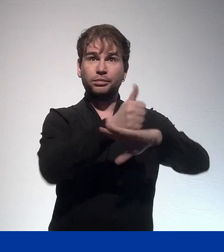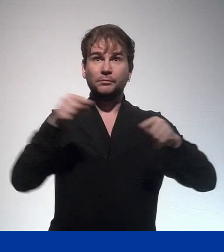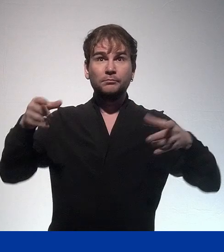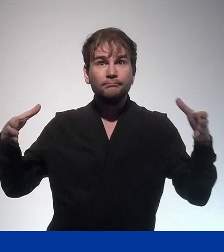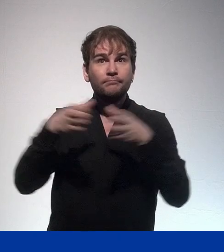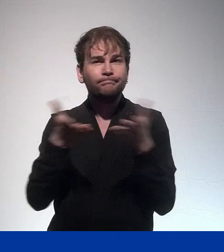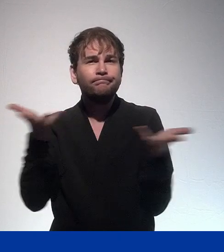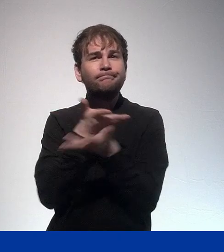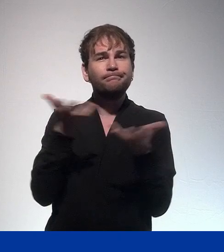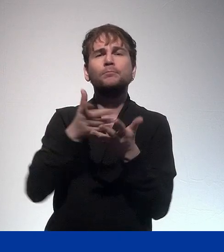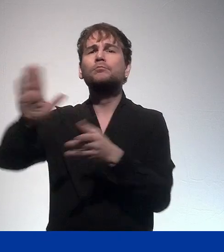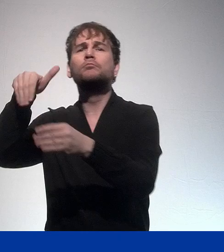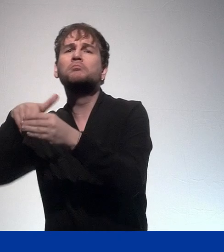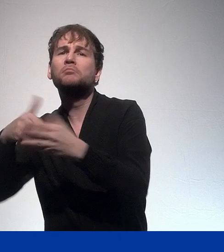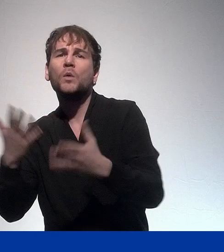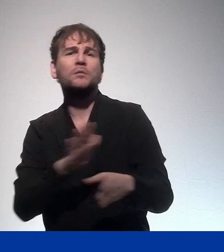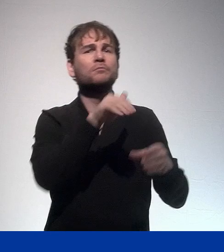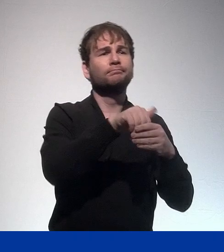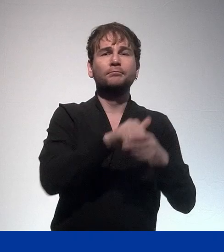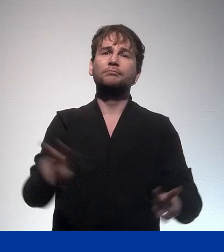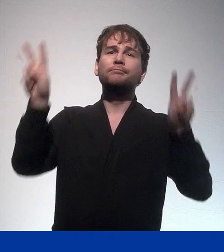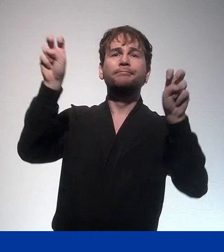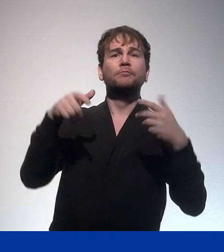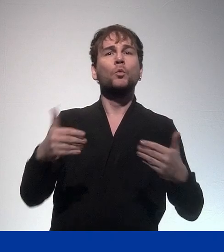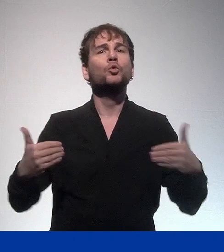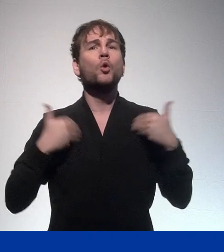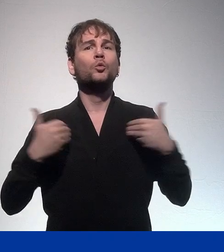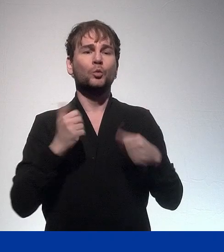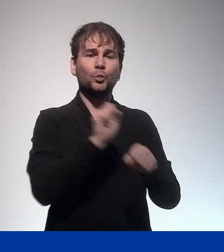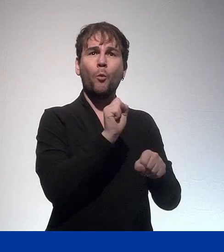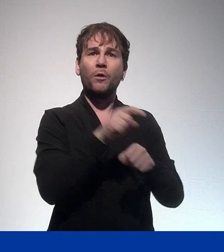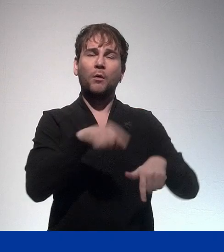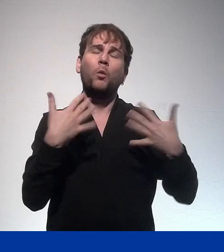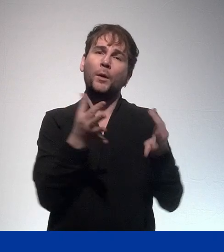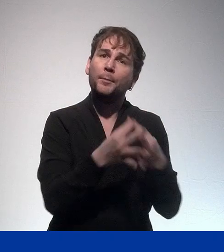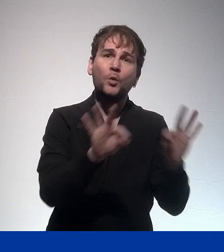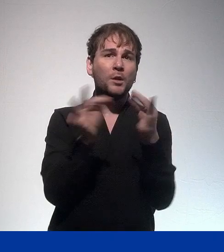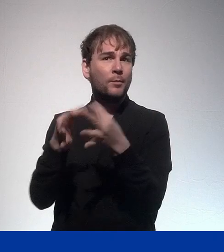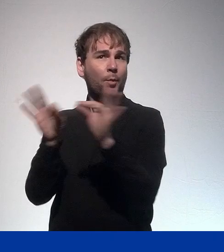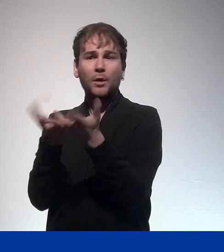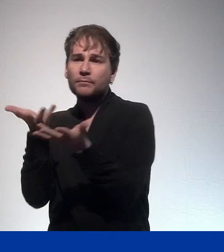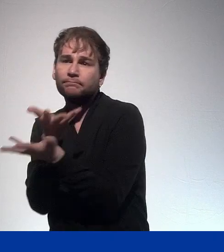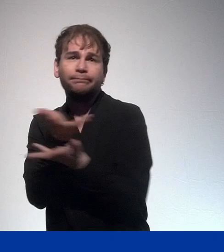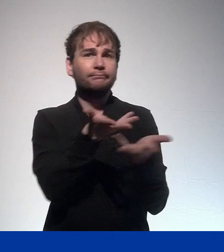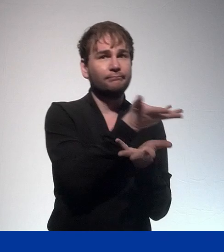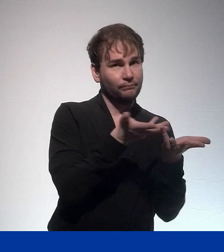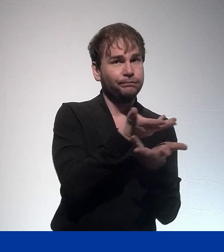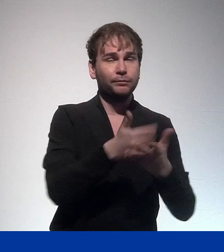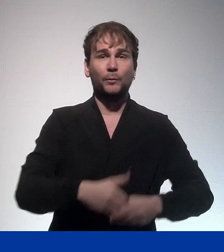chairmanship of the committee of minister of the Council of Europe and youth is really high up on the agenda of both of these